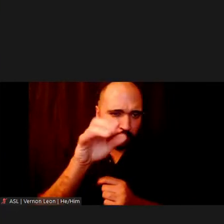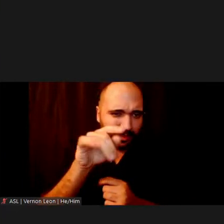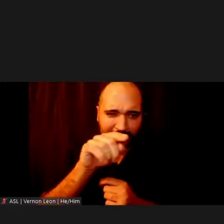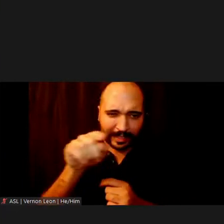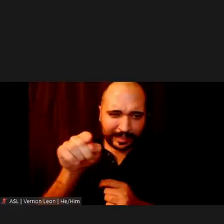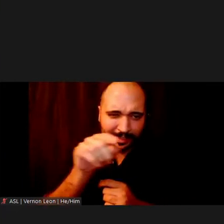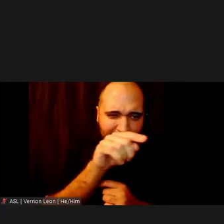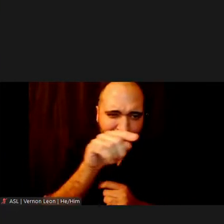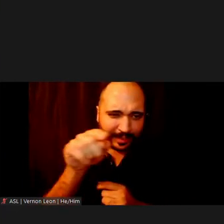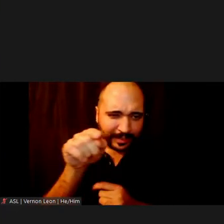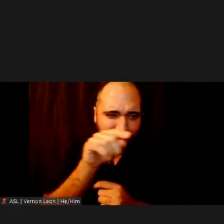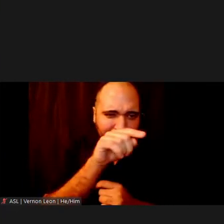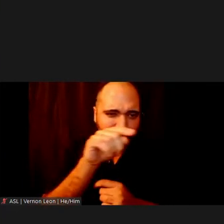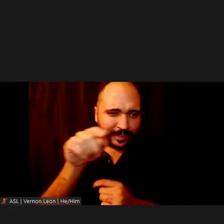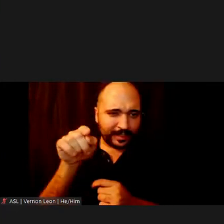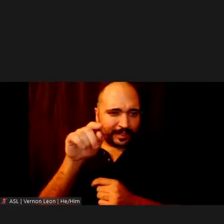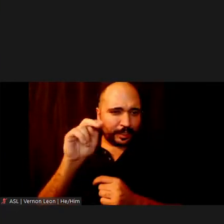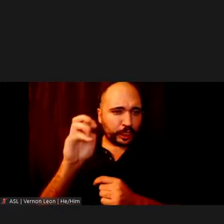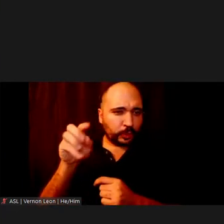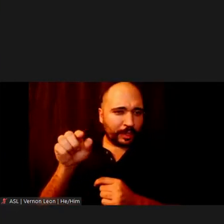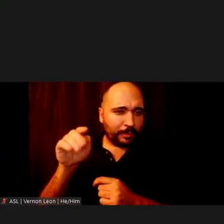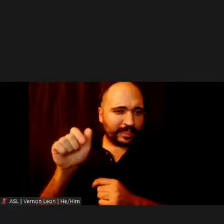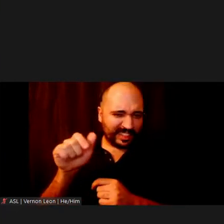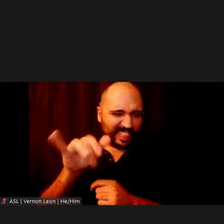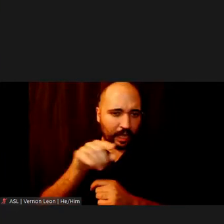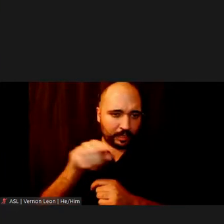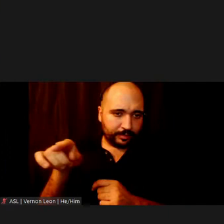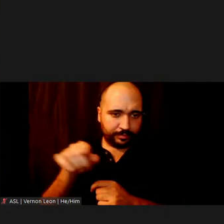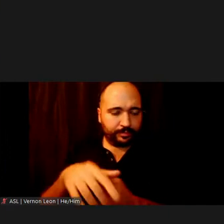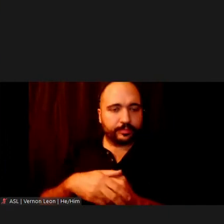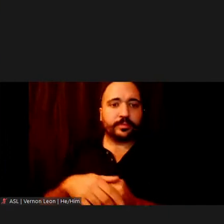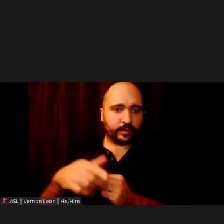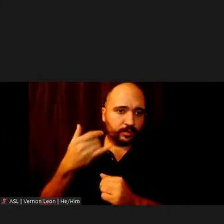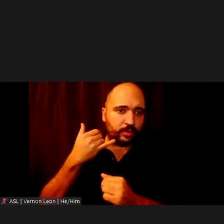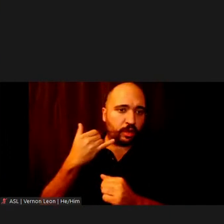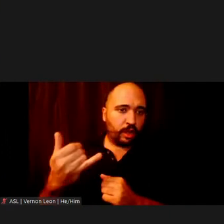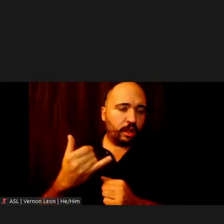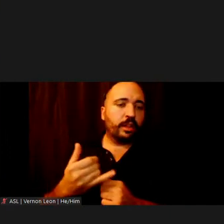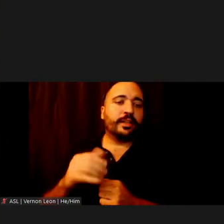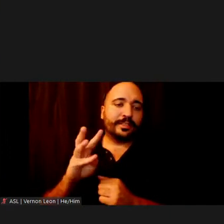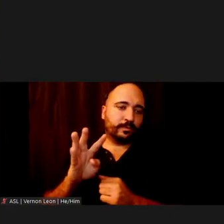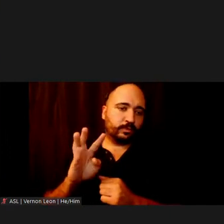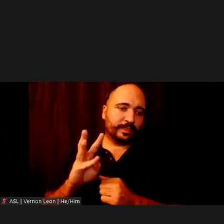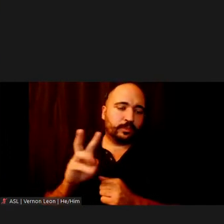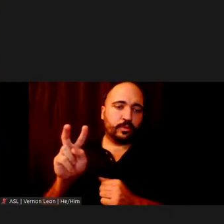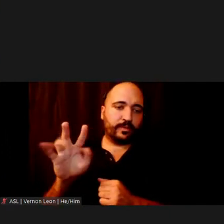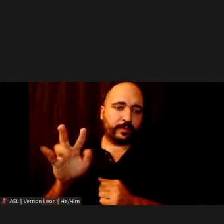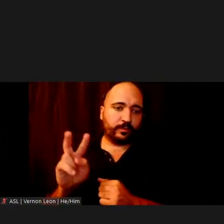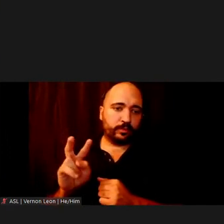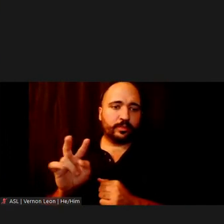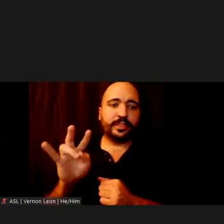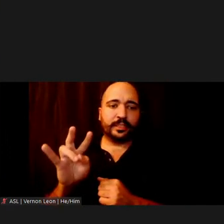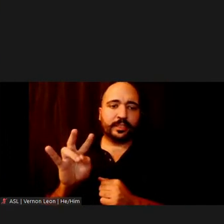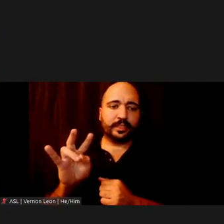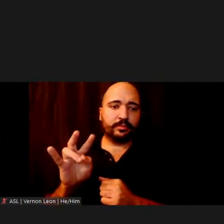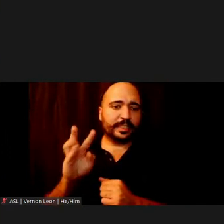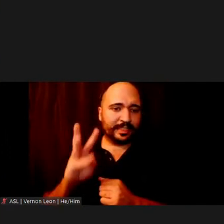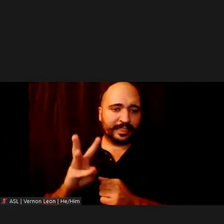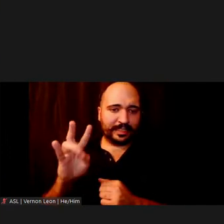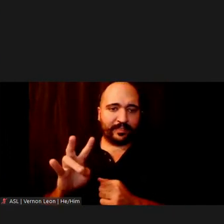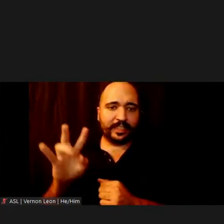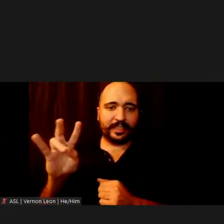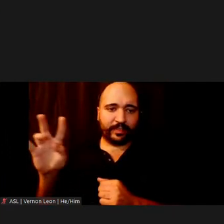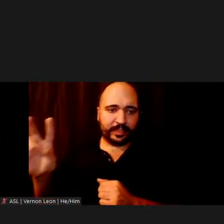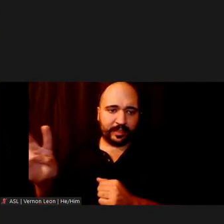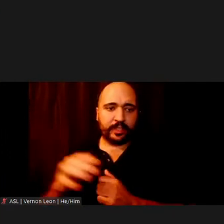CBDTP or call the public meeting hotline at 646-252-6777.